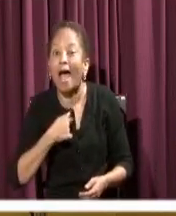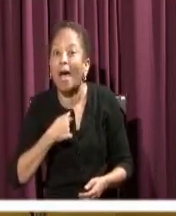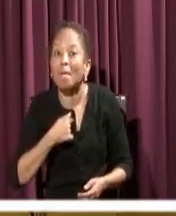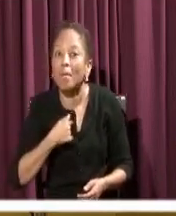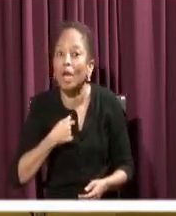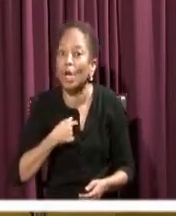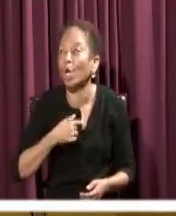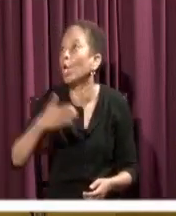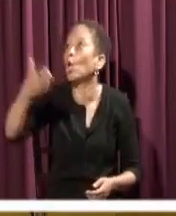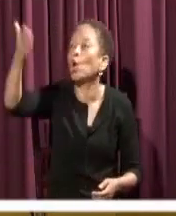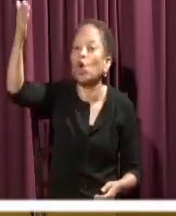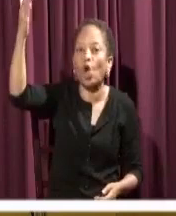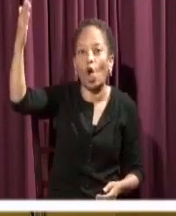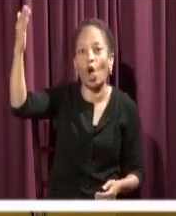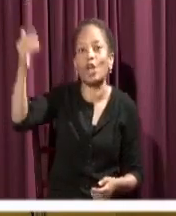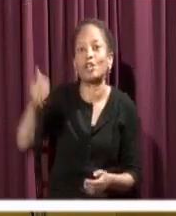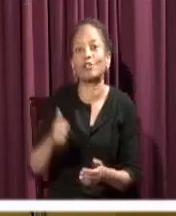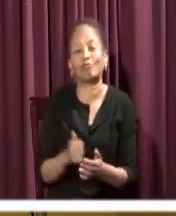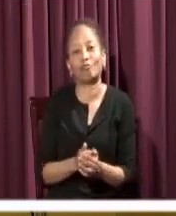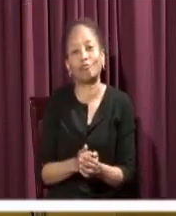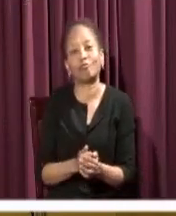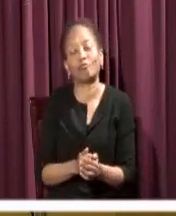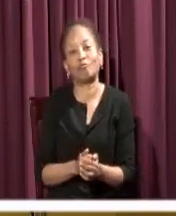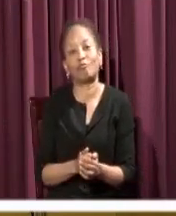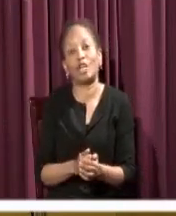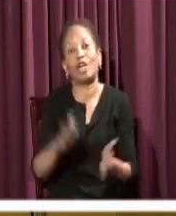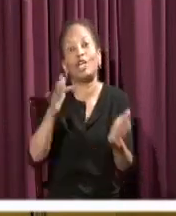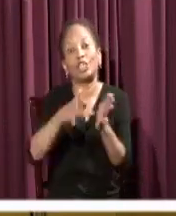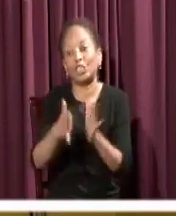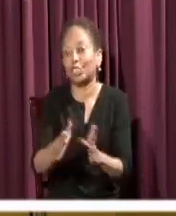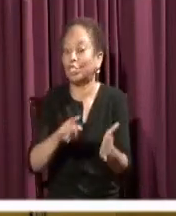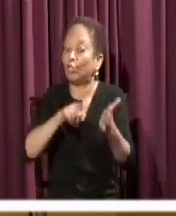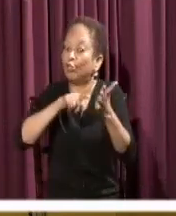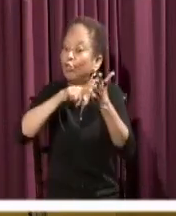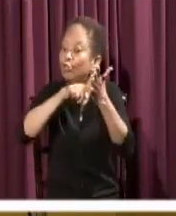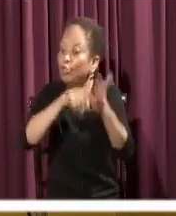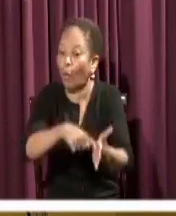And not only is he claiming to be God, has given you the proof by walking on the water.